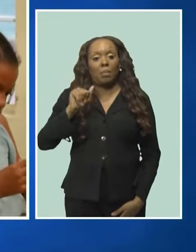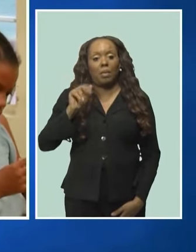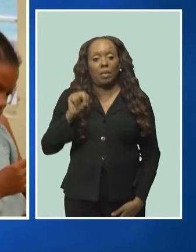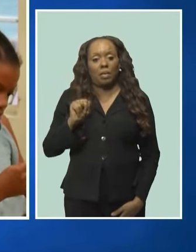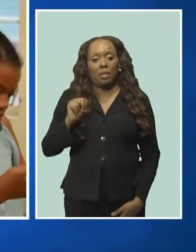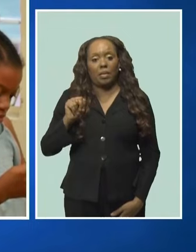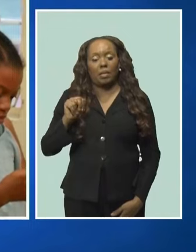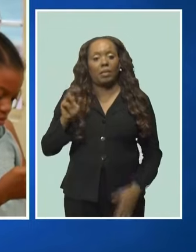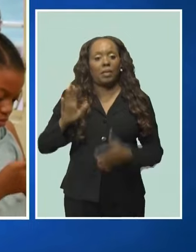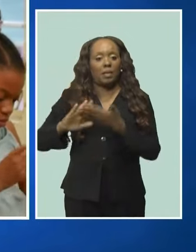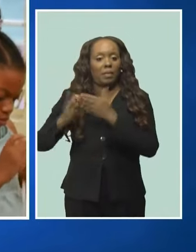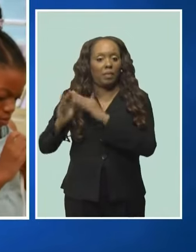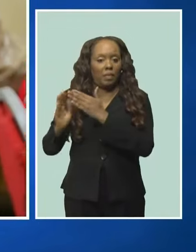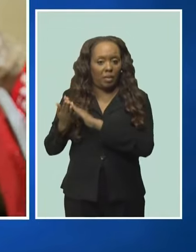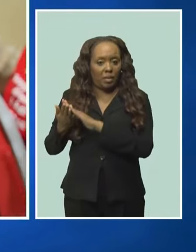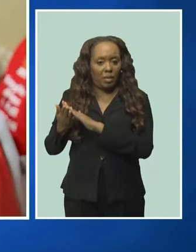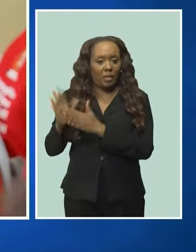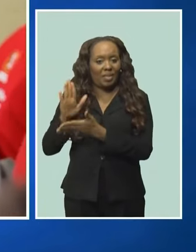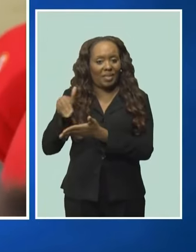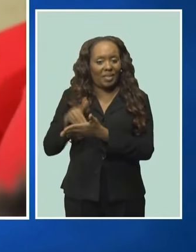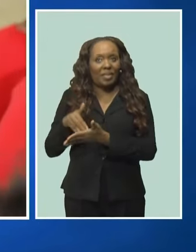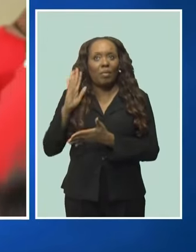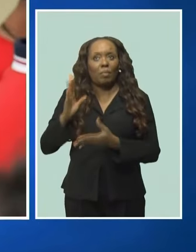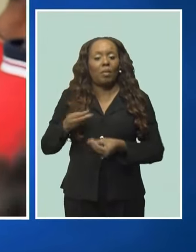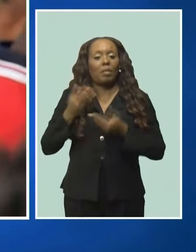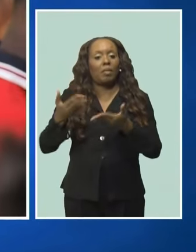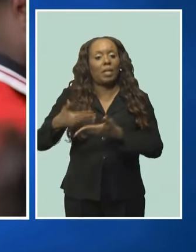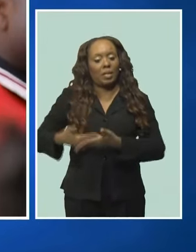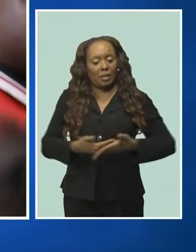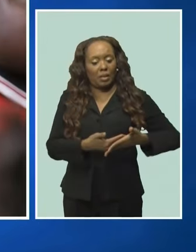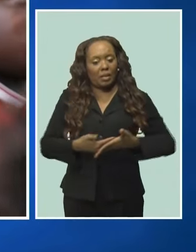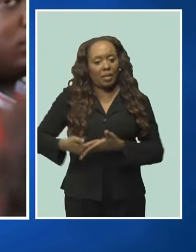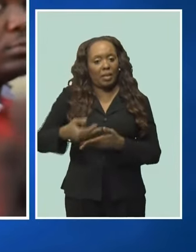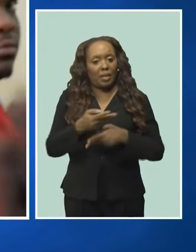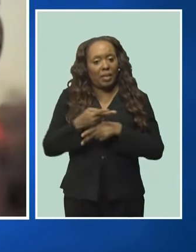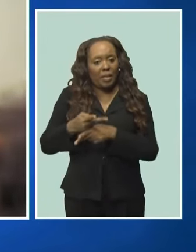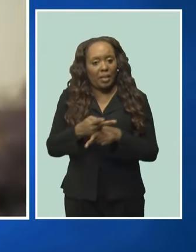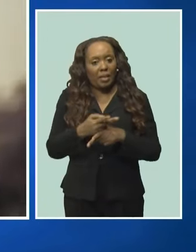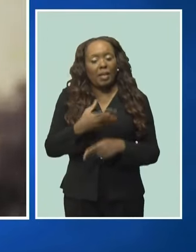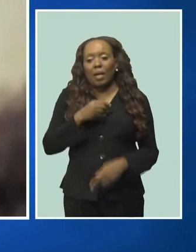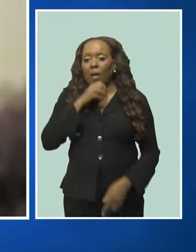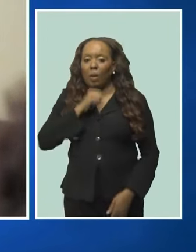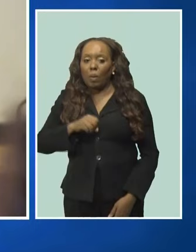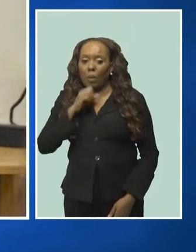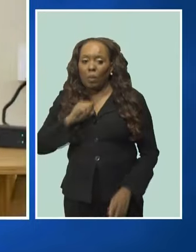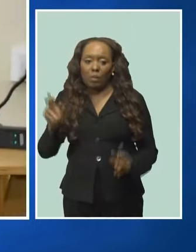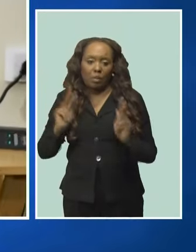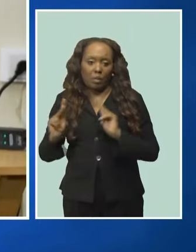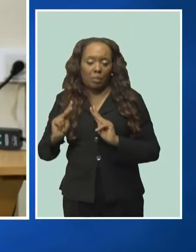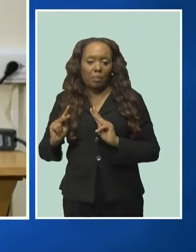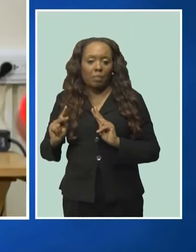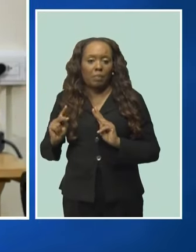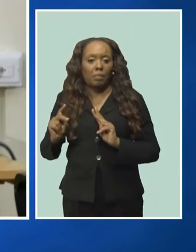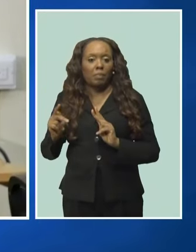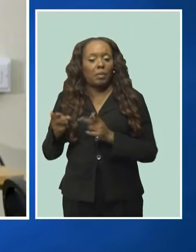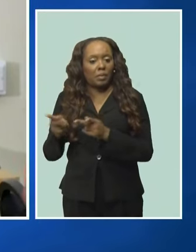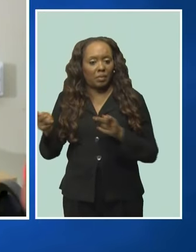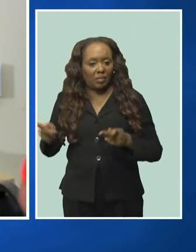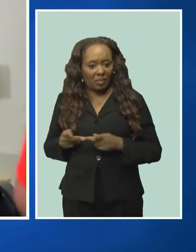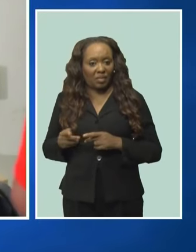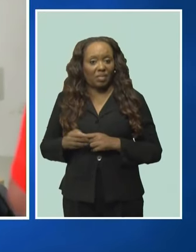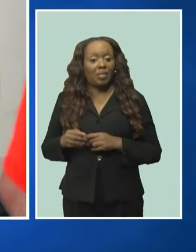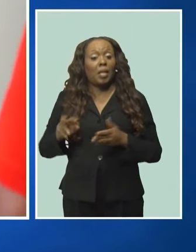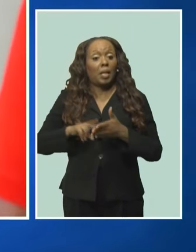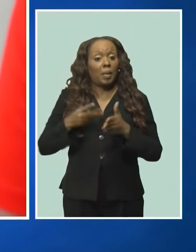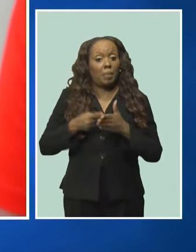and elderly care services. She explained that these new services at Pelican Village will allow for more Barbadians to work while their relatives